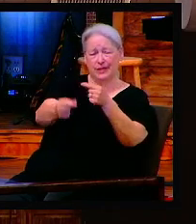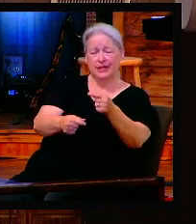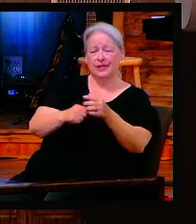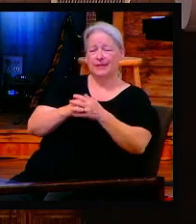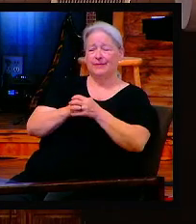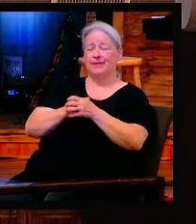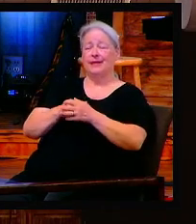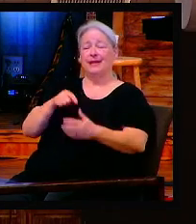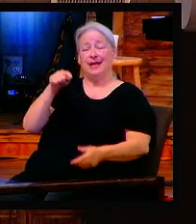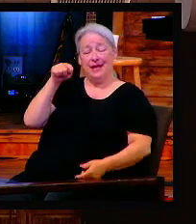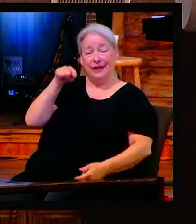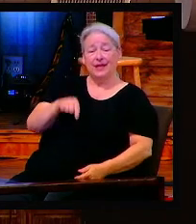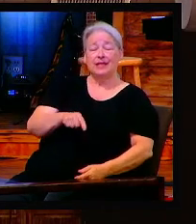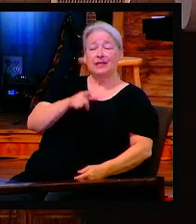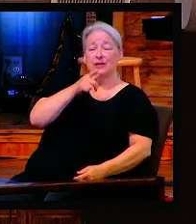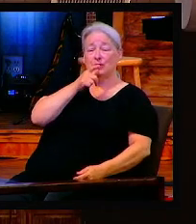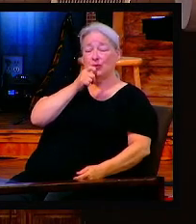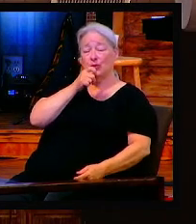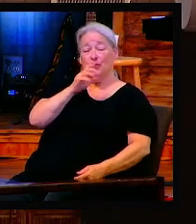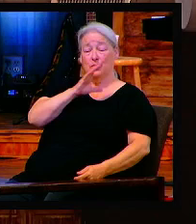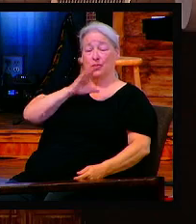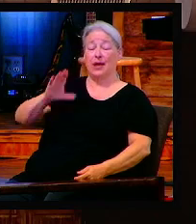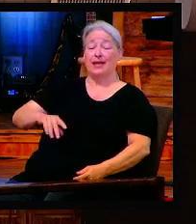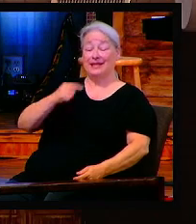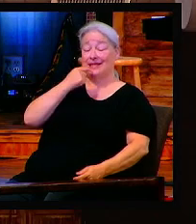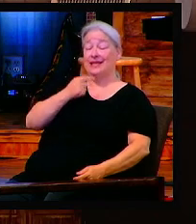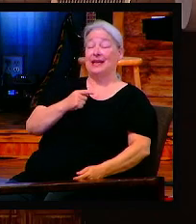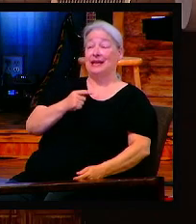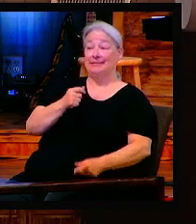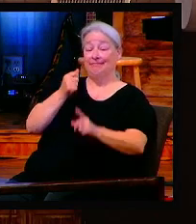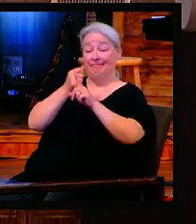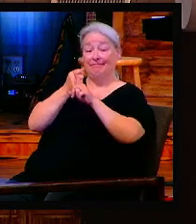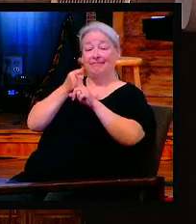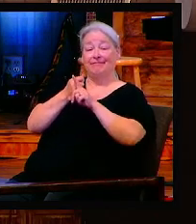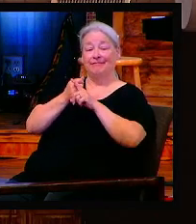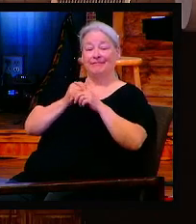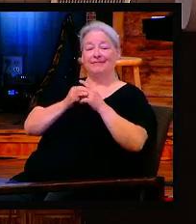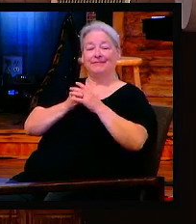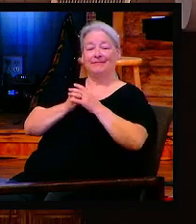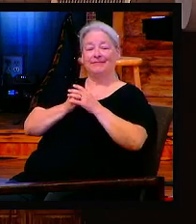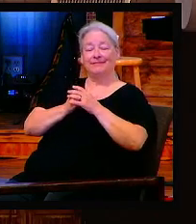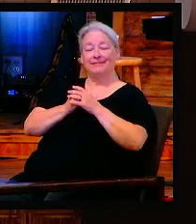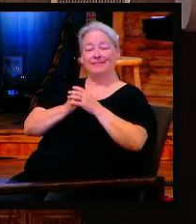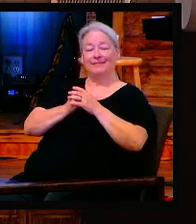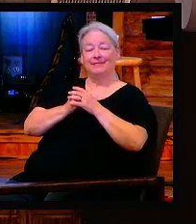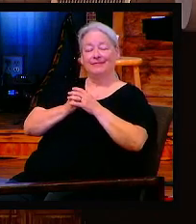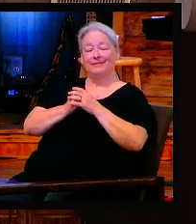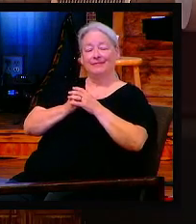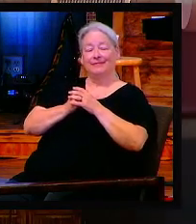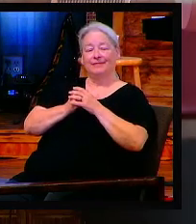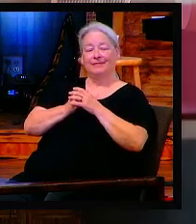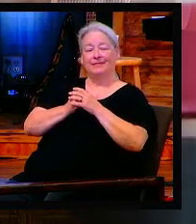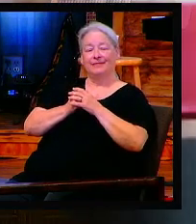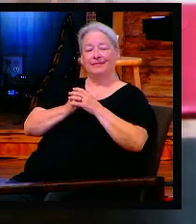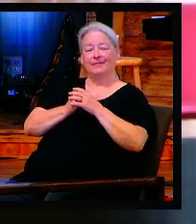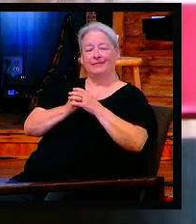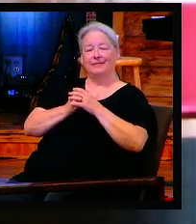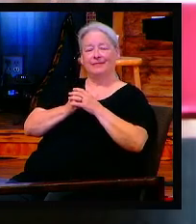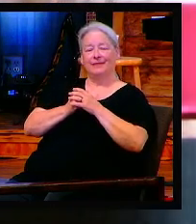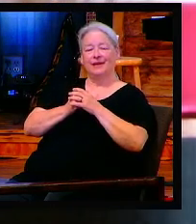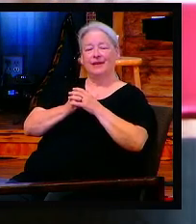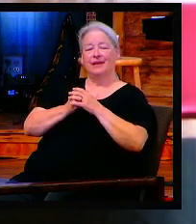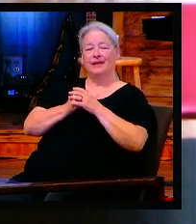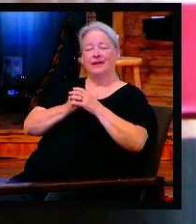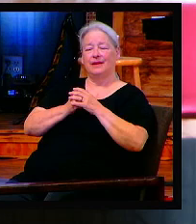I'm glad he said this is my memorial. That we should remember this to all generations. Why? Because in Islam, they'll say that Jesus is a prophet.